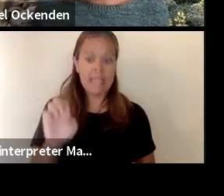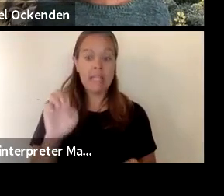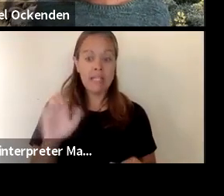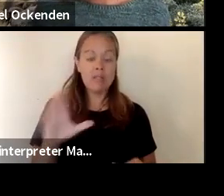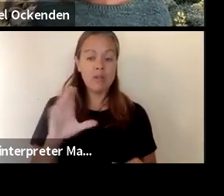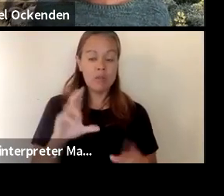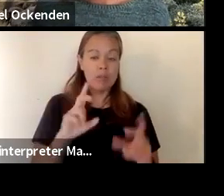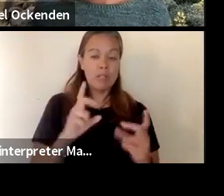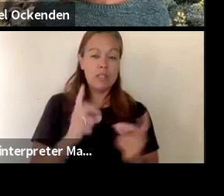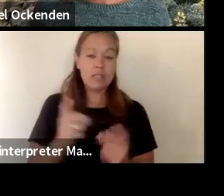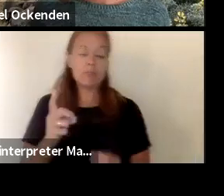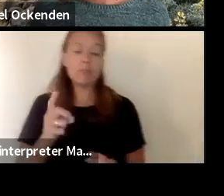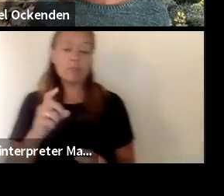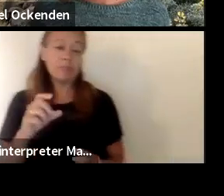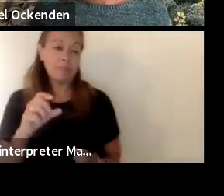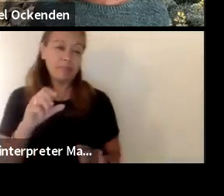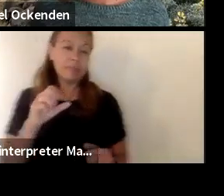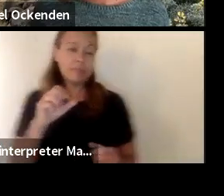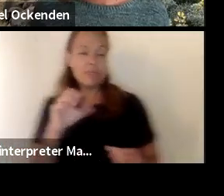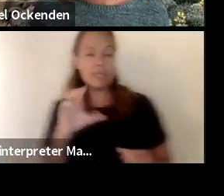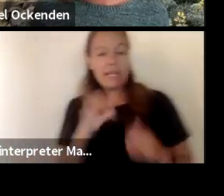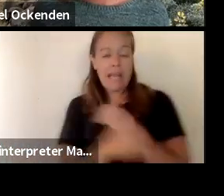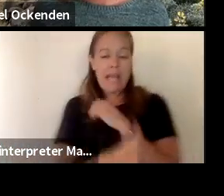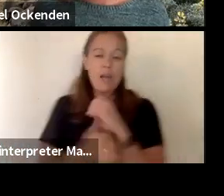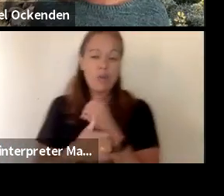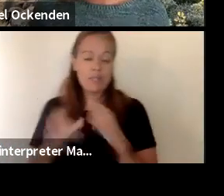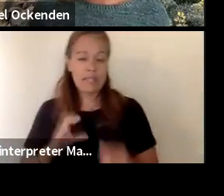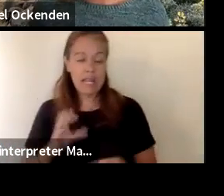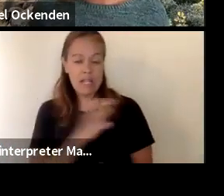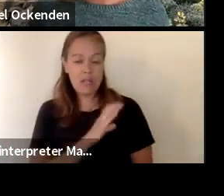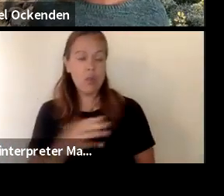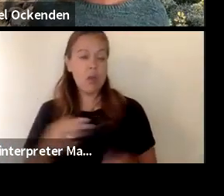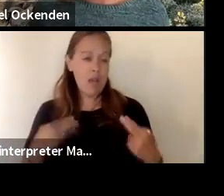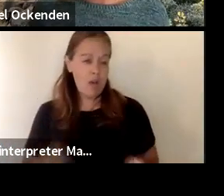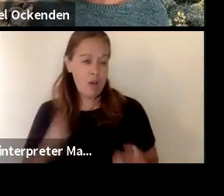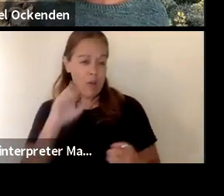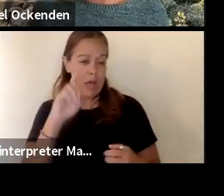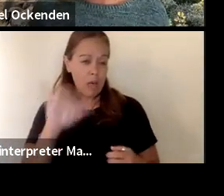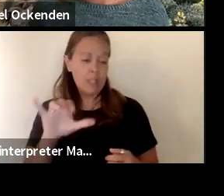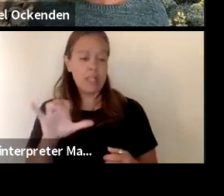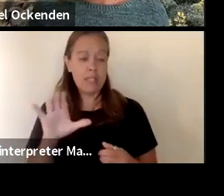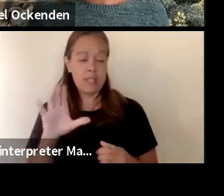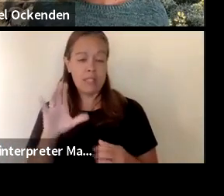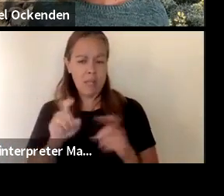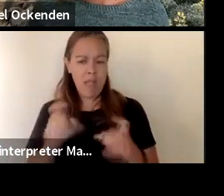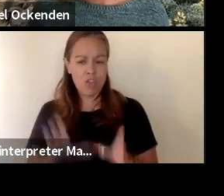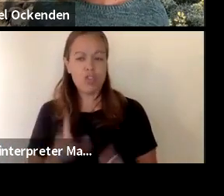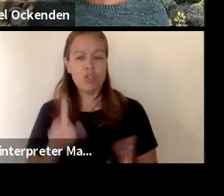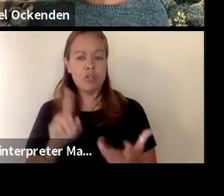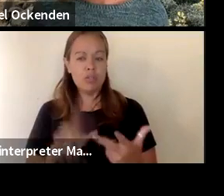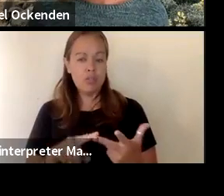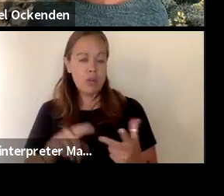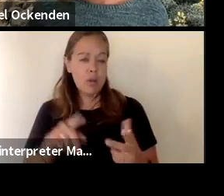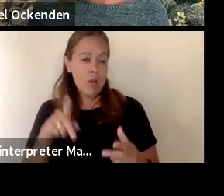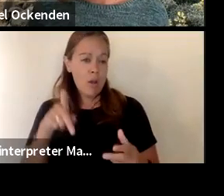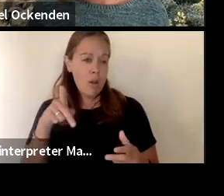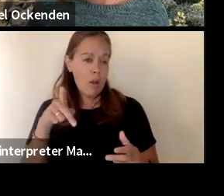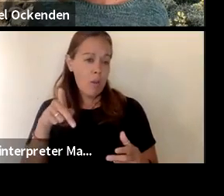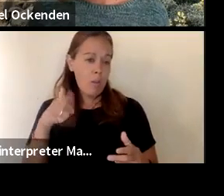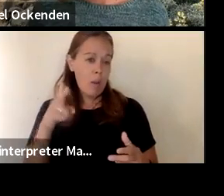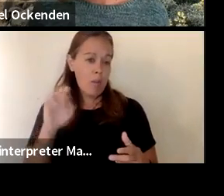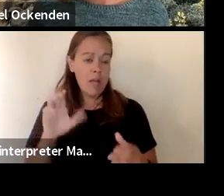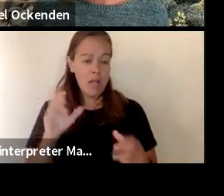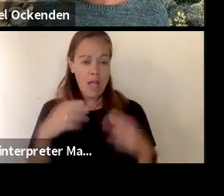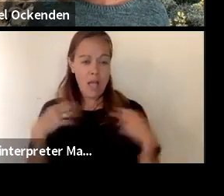denny candela the sonoma county health equity manager and our our public health nurses from the schools